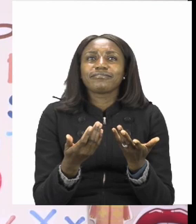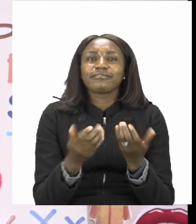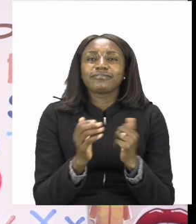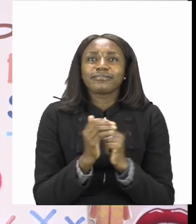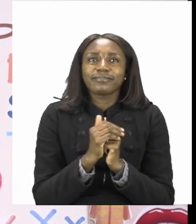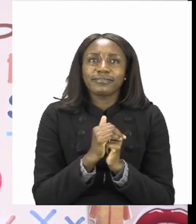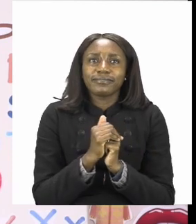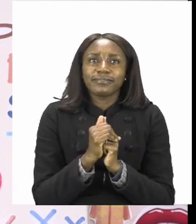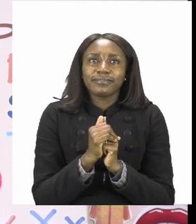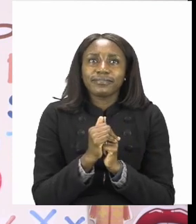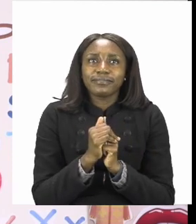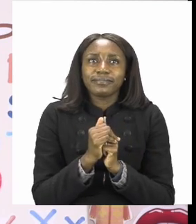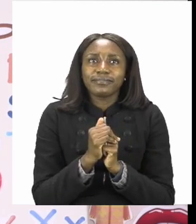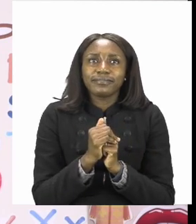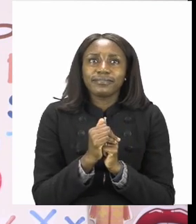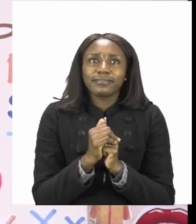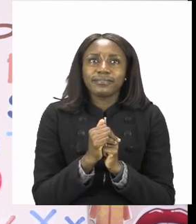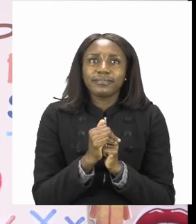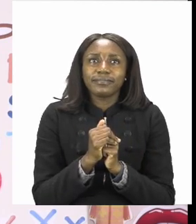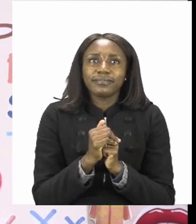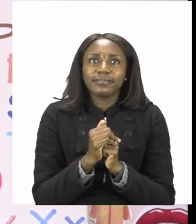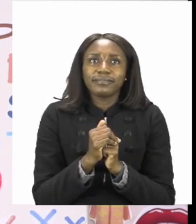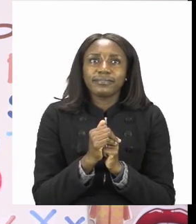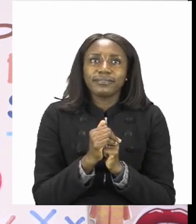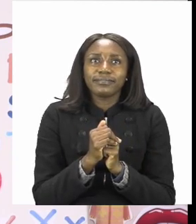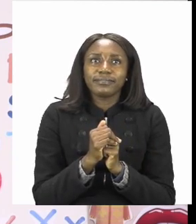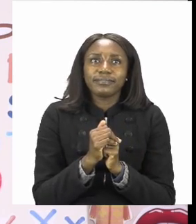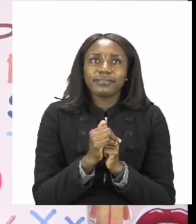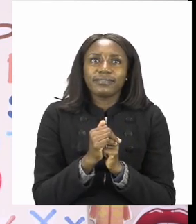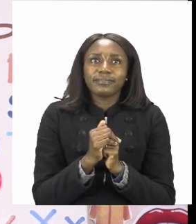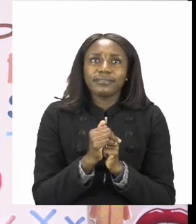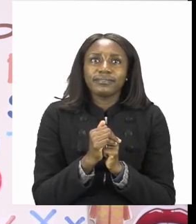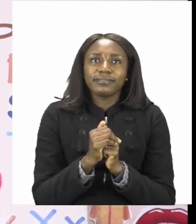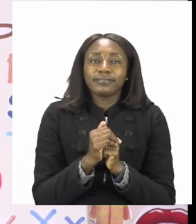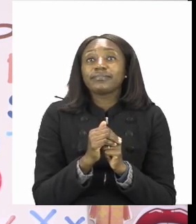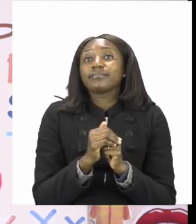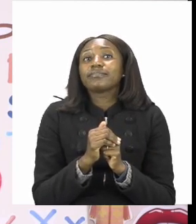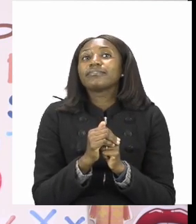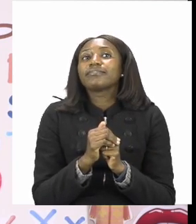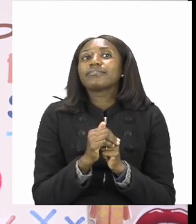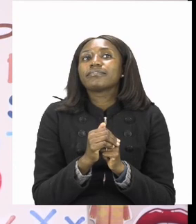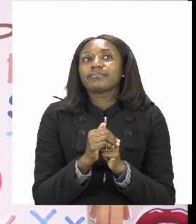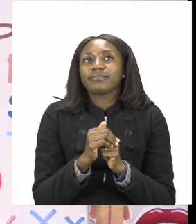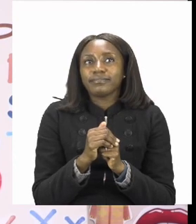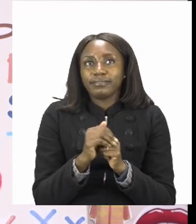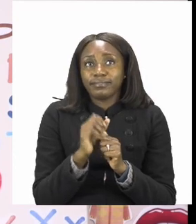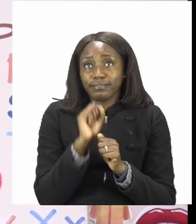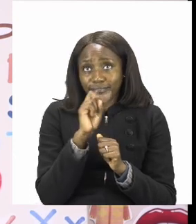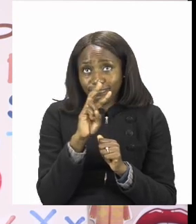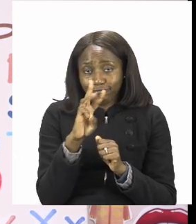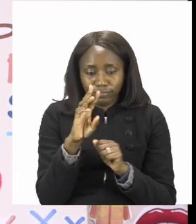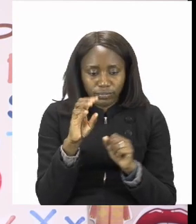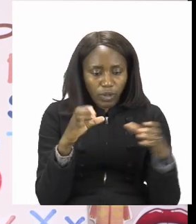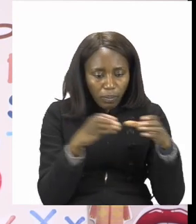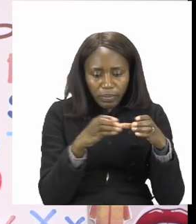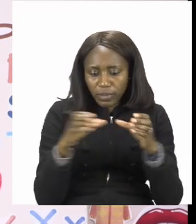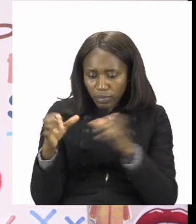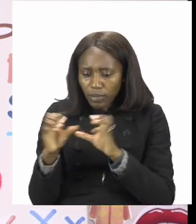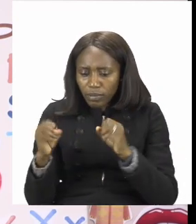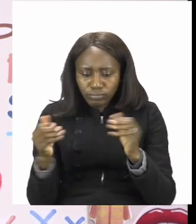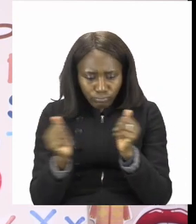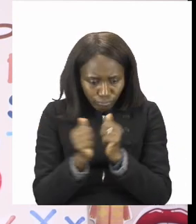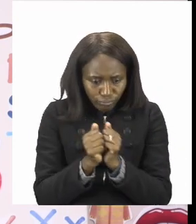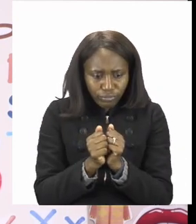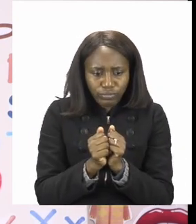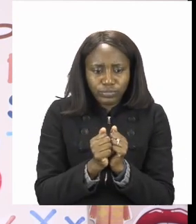our answer. So we say after making the two groups we count what is inside all the